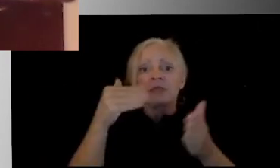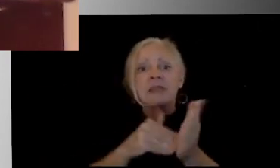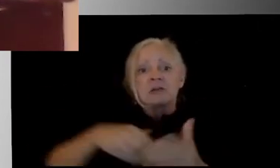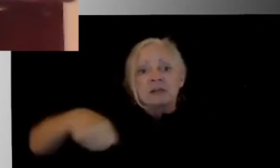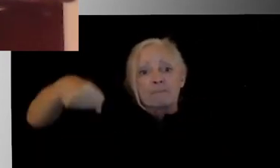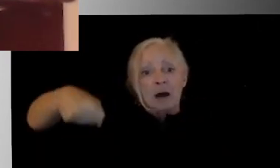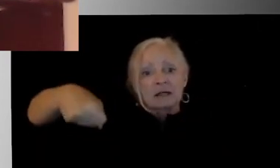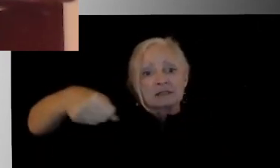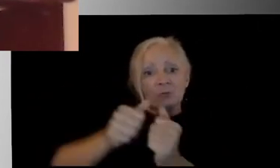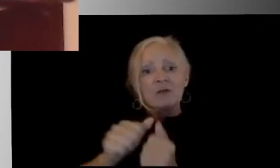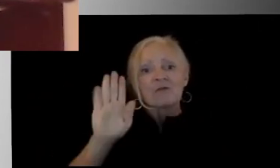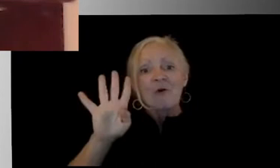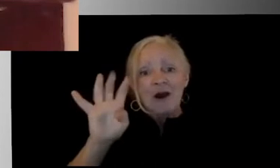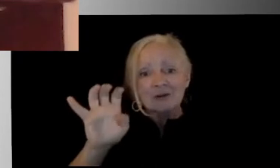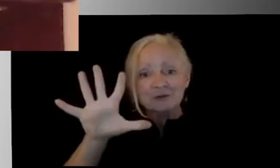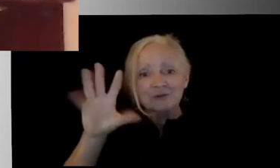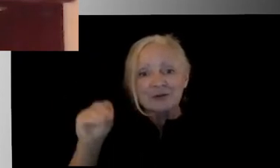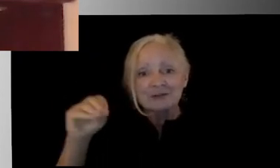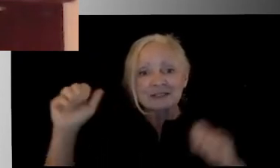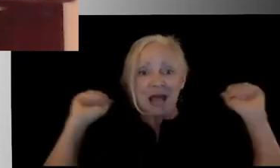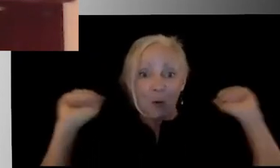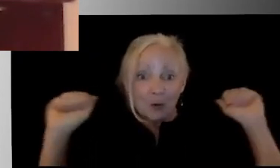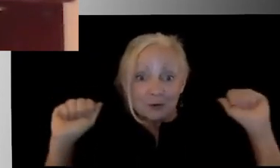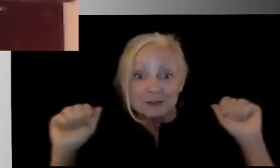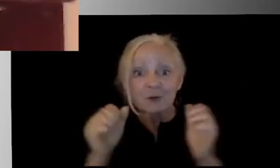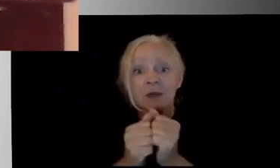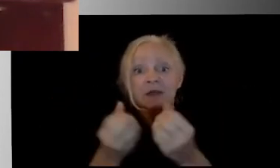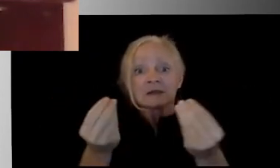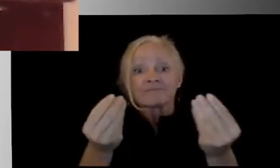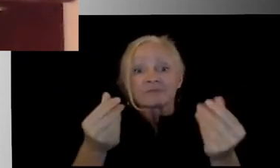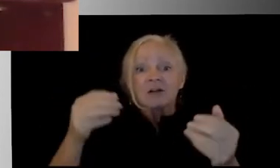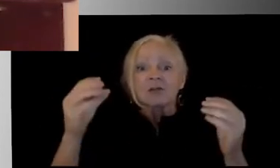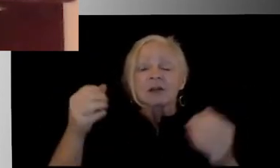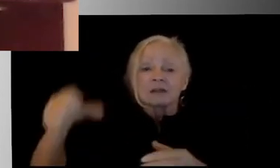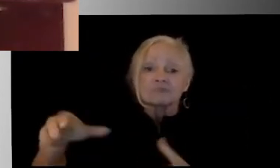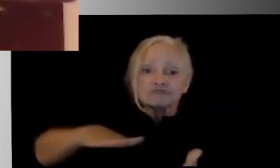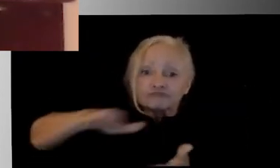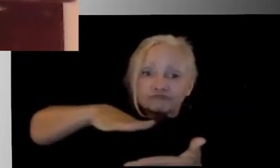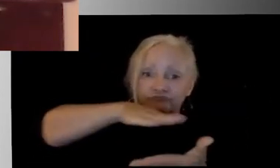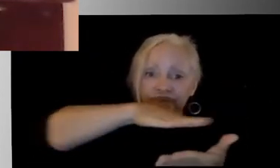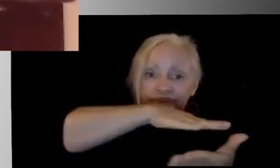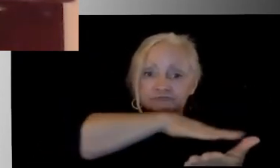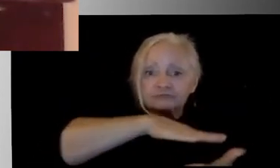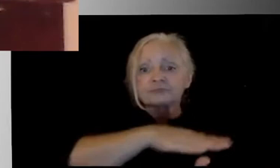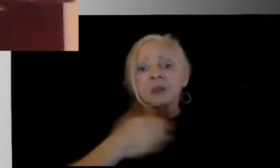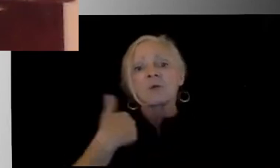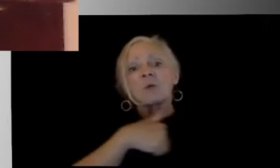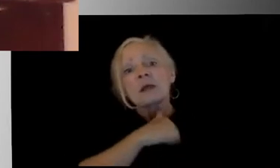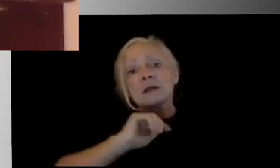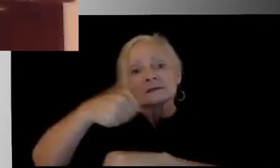towels with a solution that can be utilized to disinfect in between usages, and we have installed